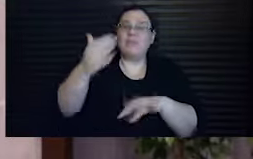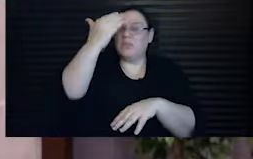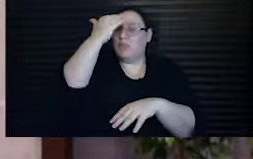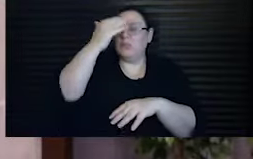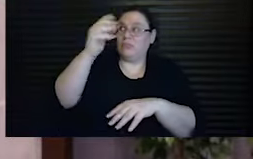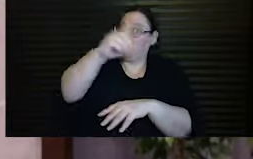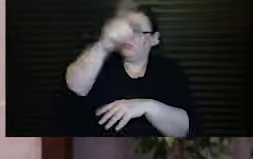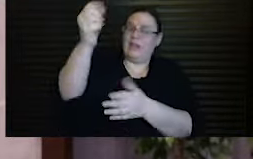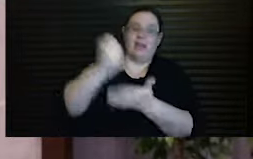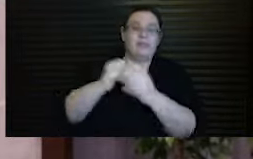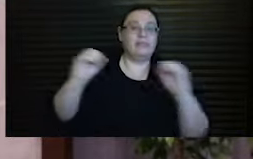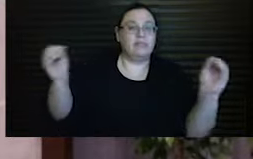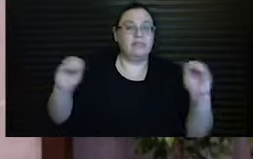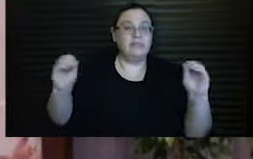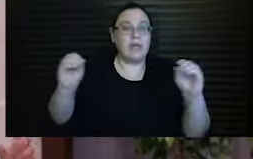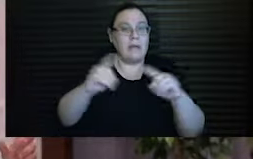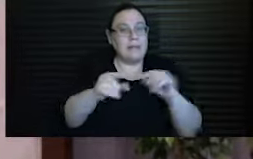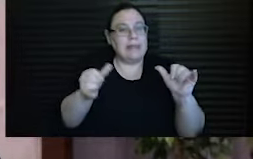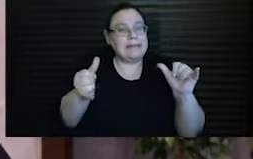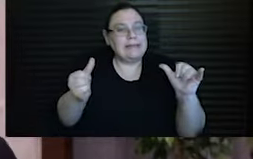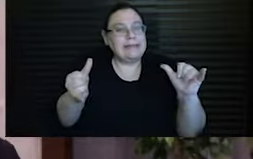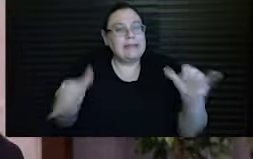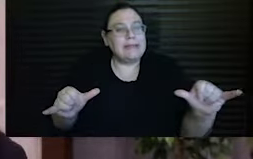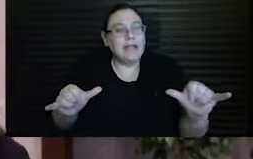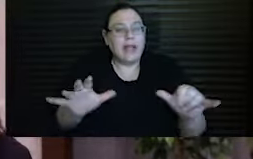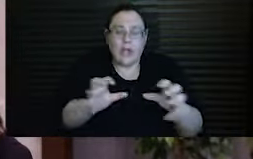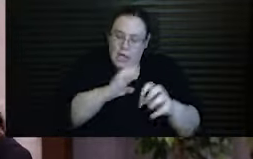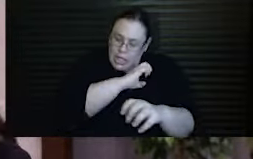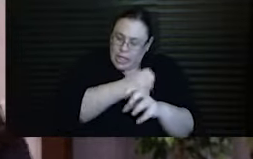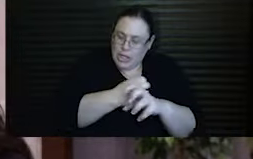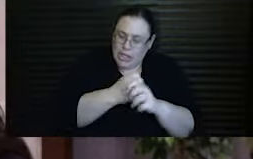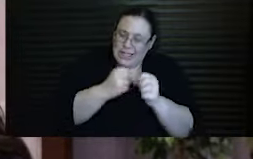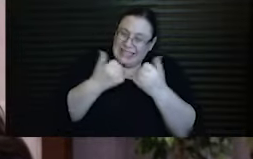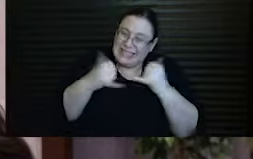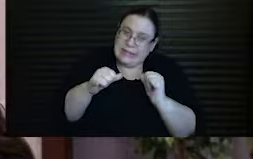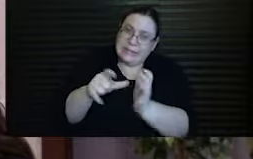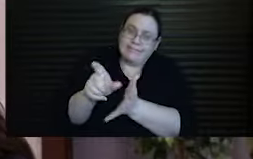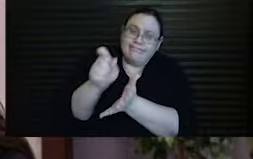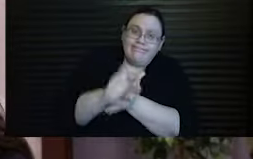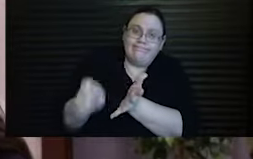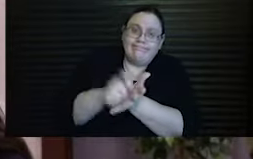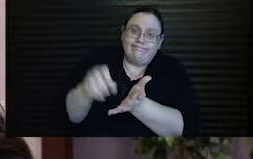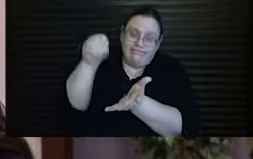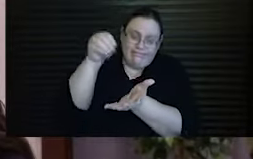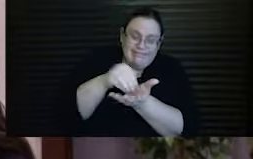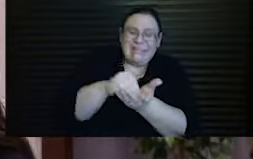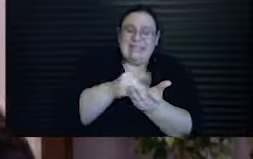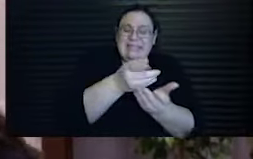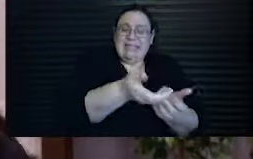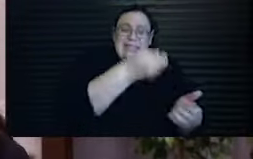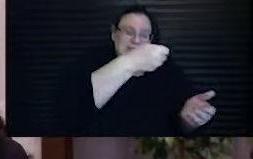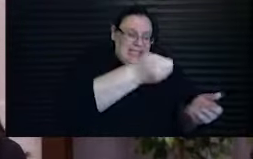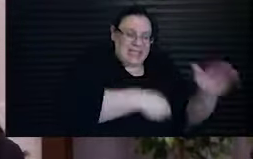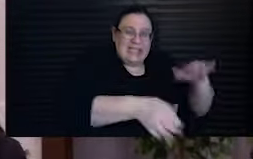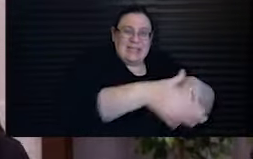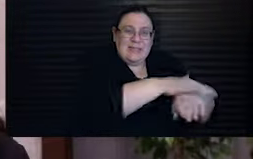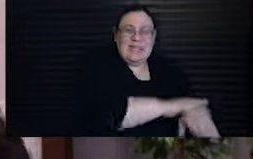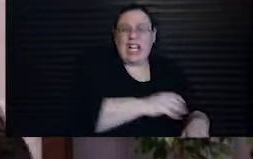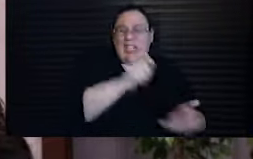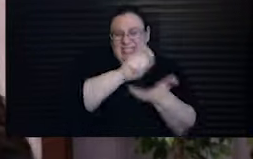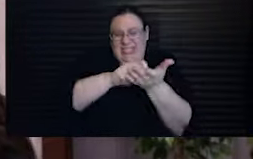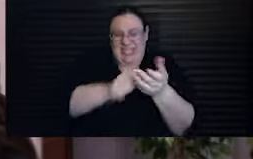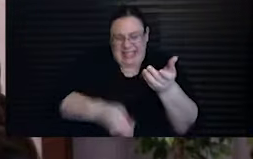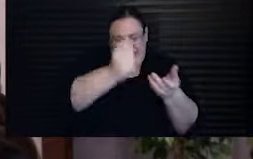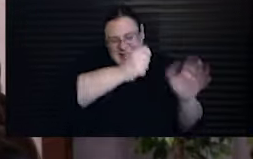coming. And even still, with every ounce of energy they had, they continued to write and to bury, to write and to bury.